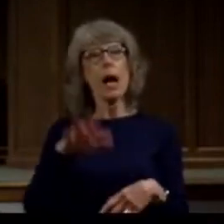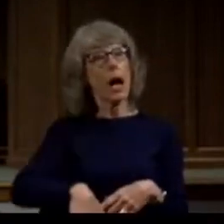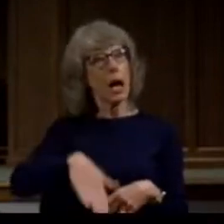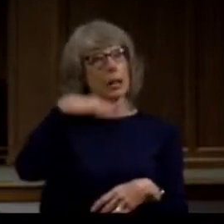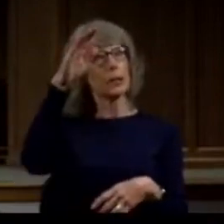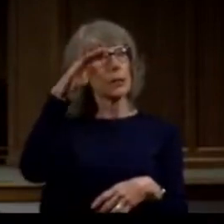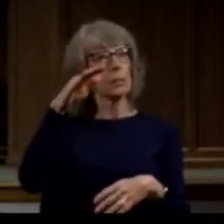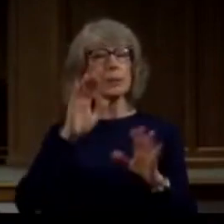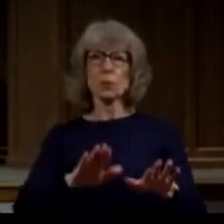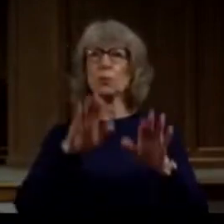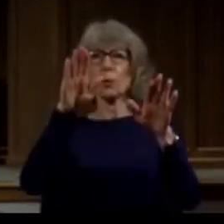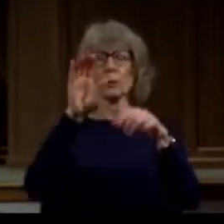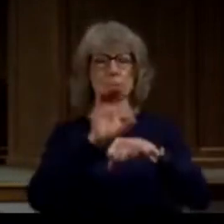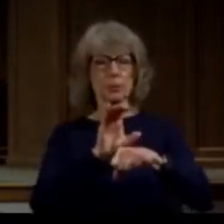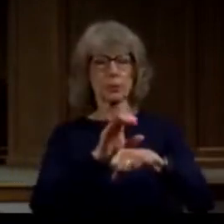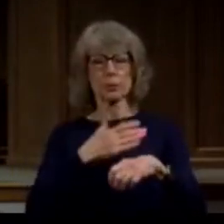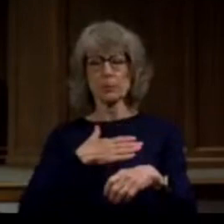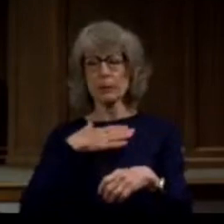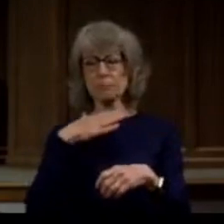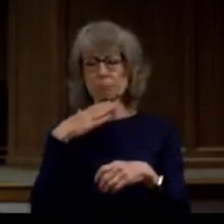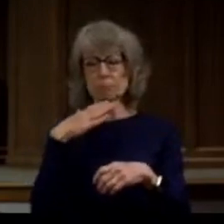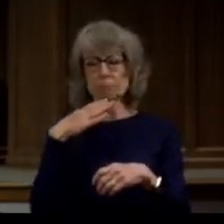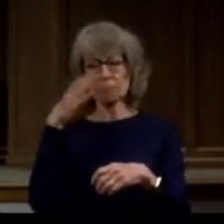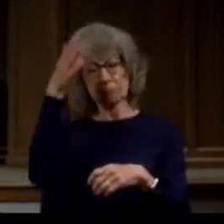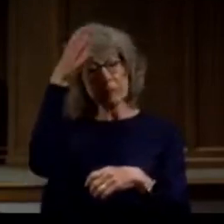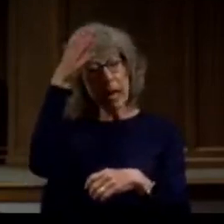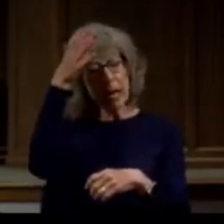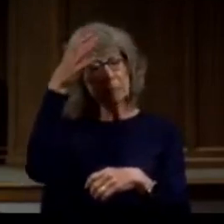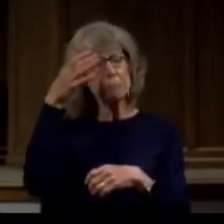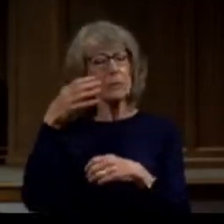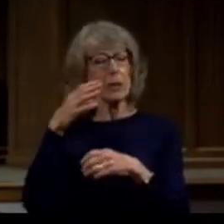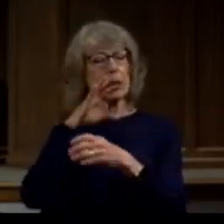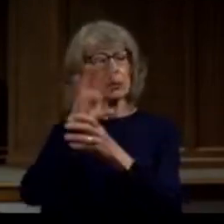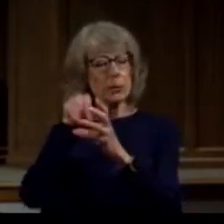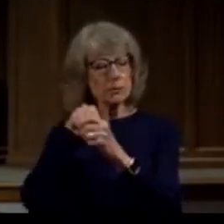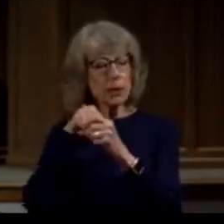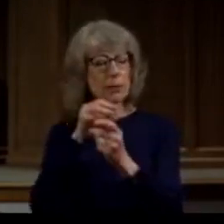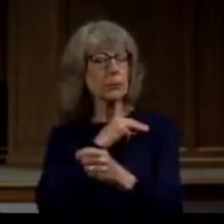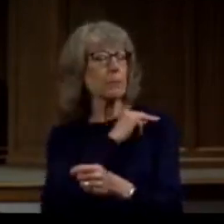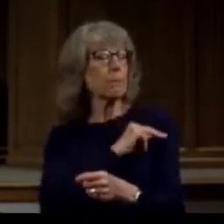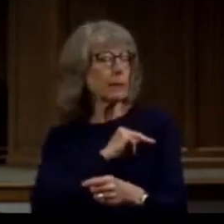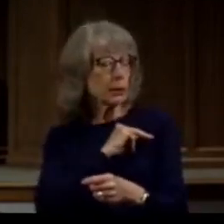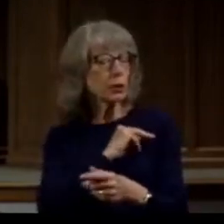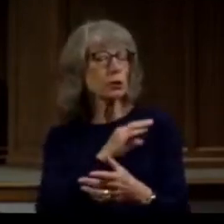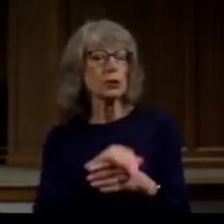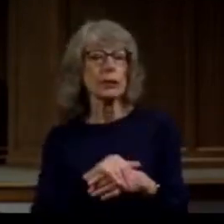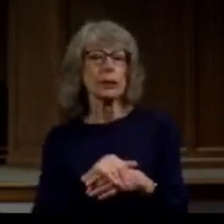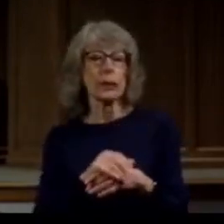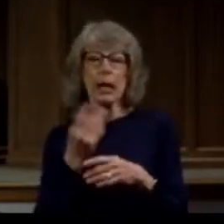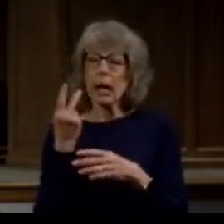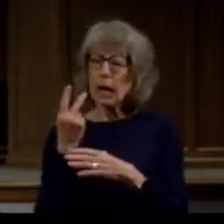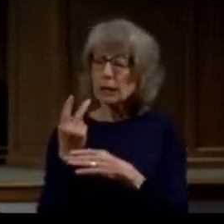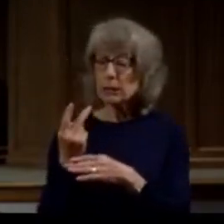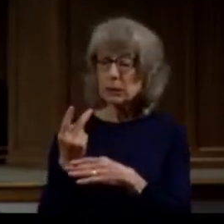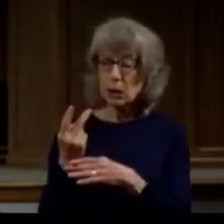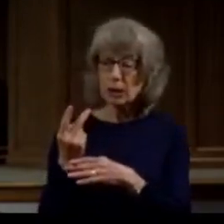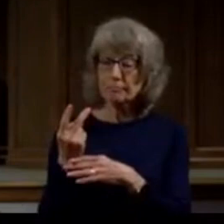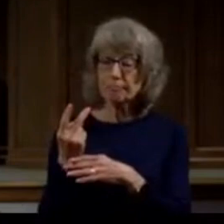my dad was in ministry I saw the brutality of ministry and I loved the church